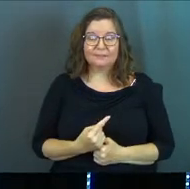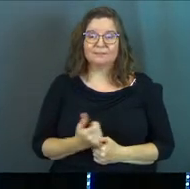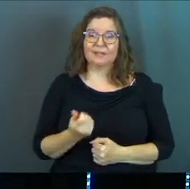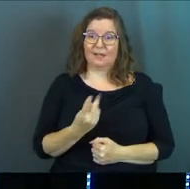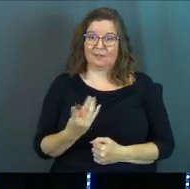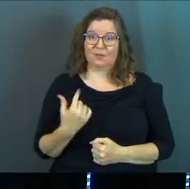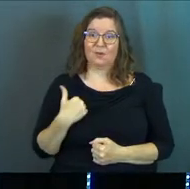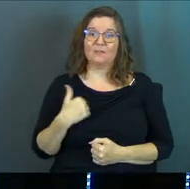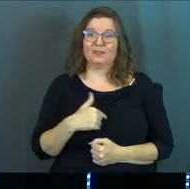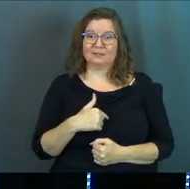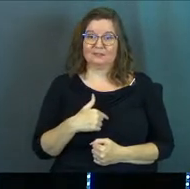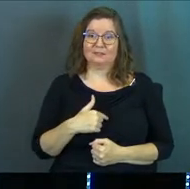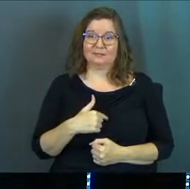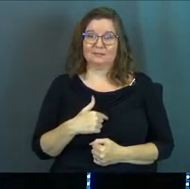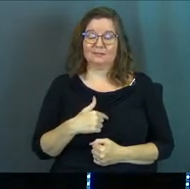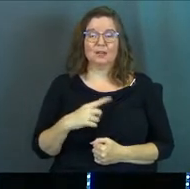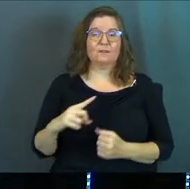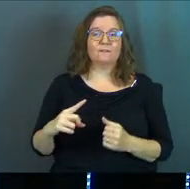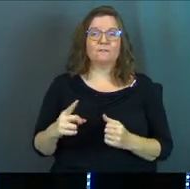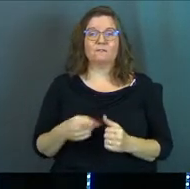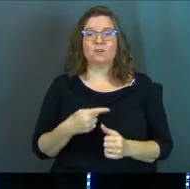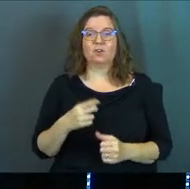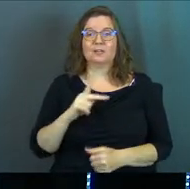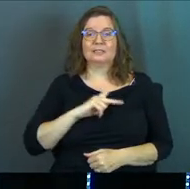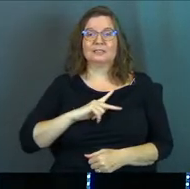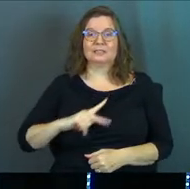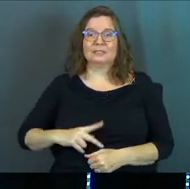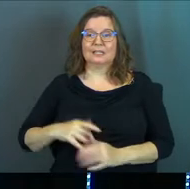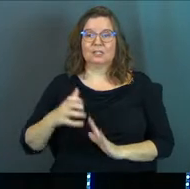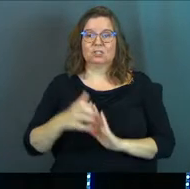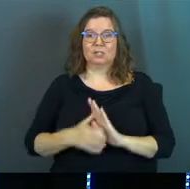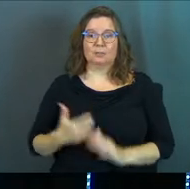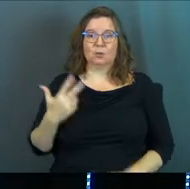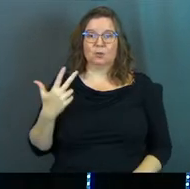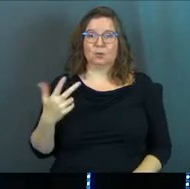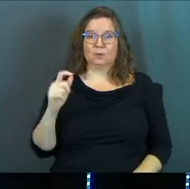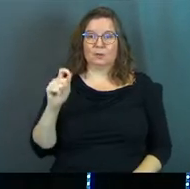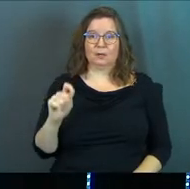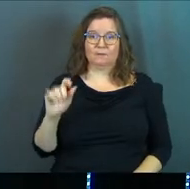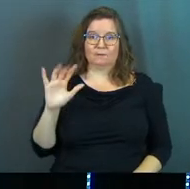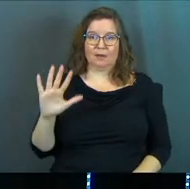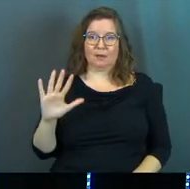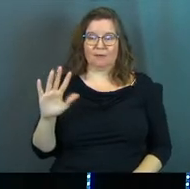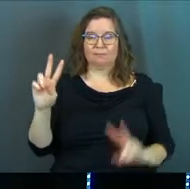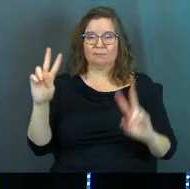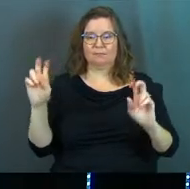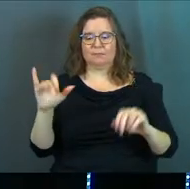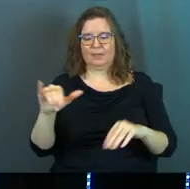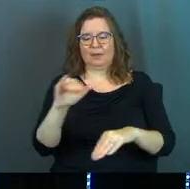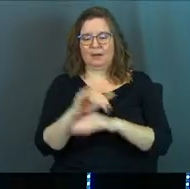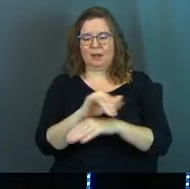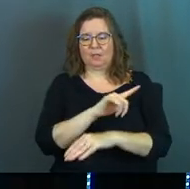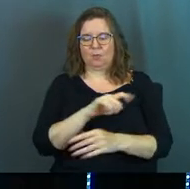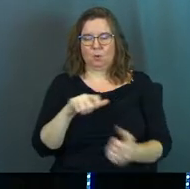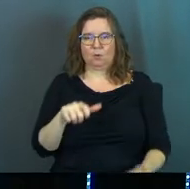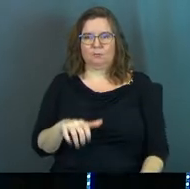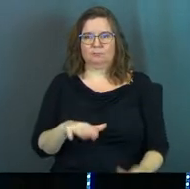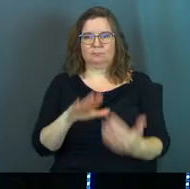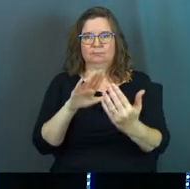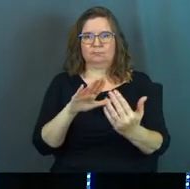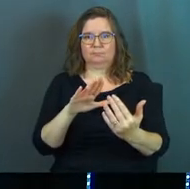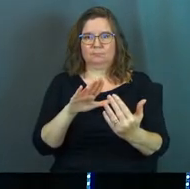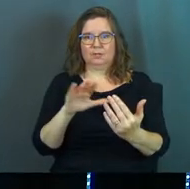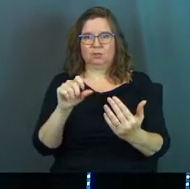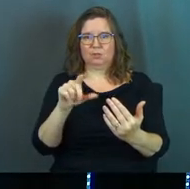A couple of us. So 1 Kings 3, verse 5, look at this. It says, That night the Lord appeared to Solomon. This is